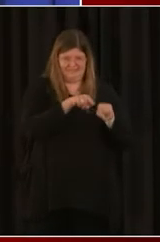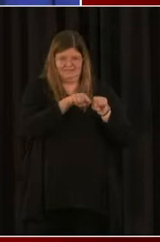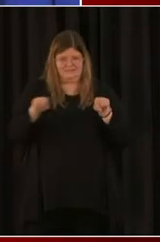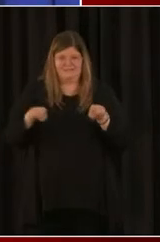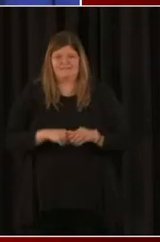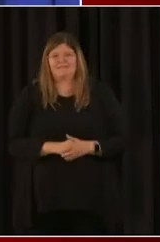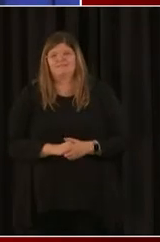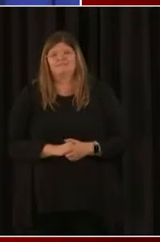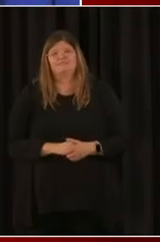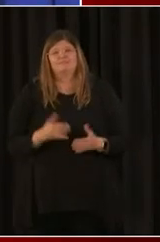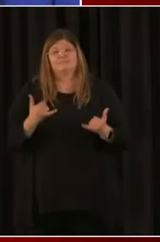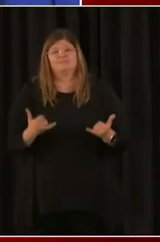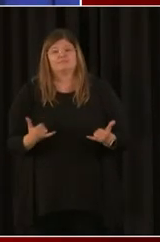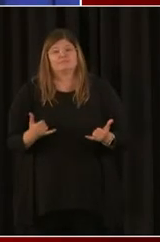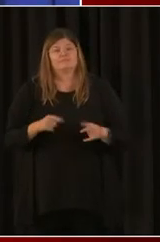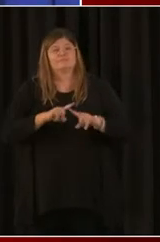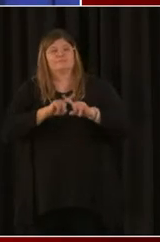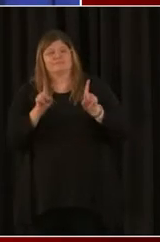can you hear us?